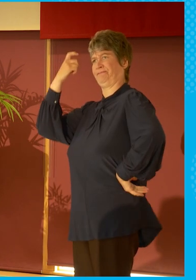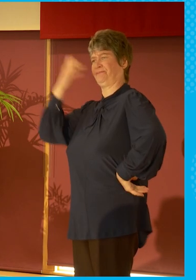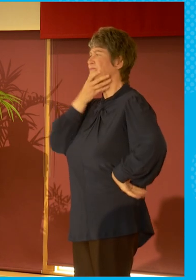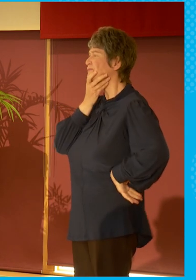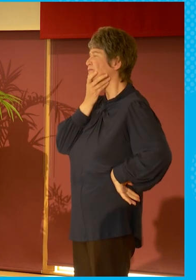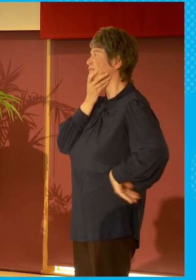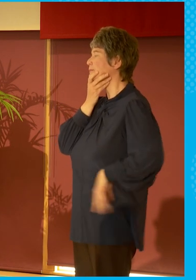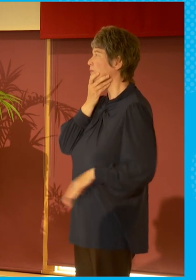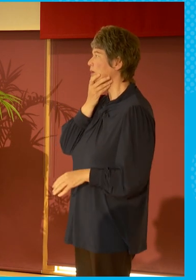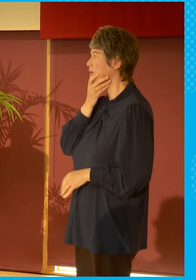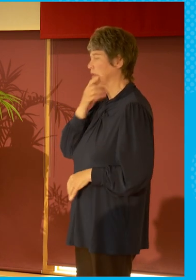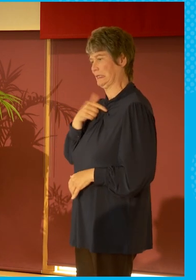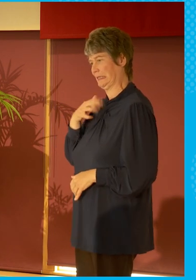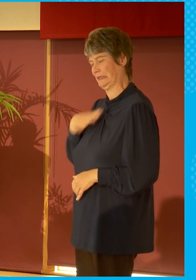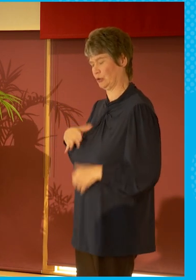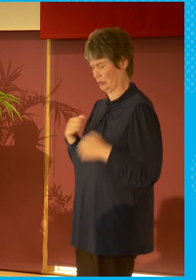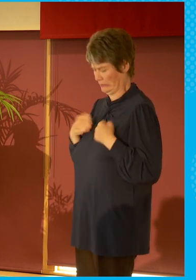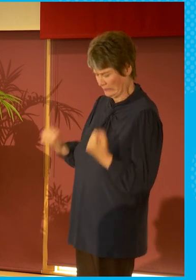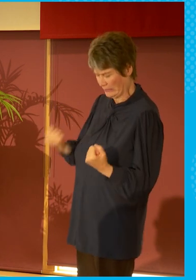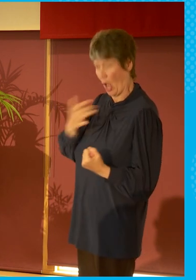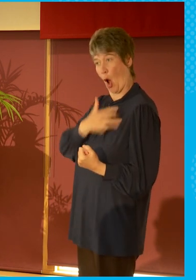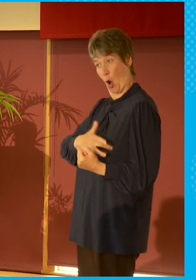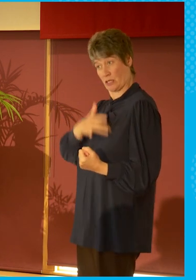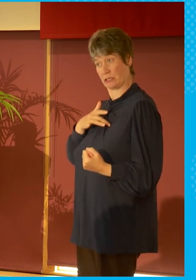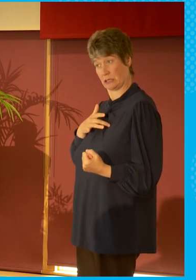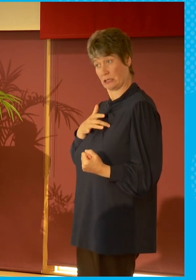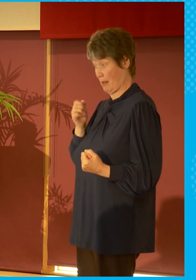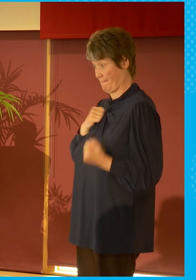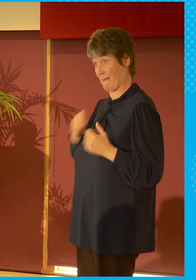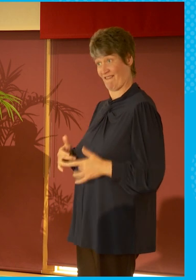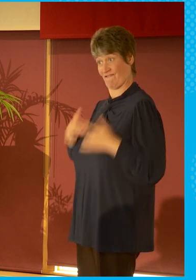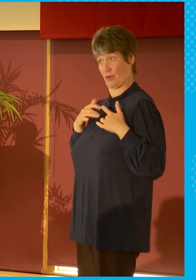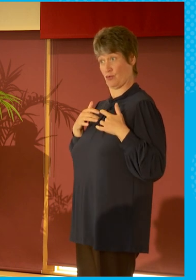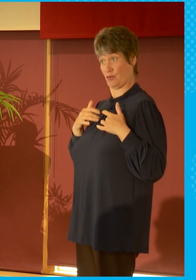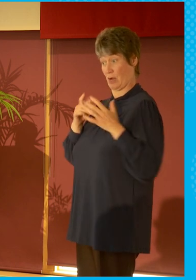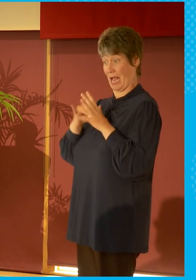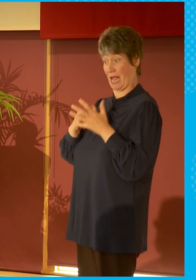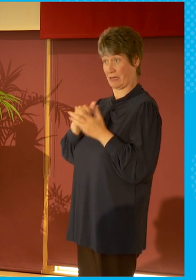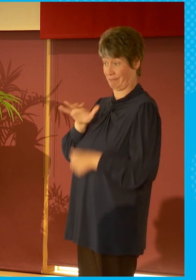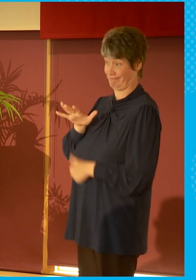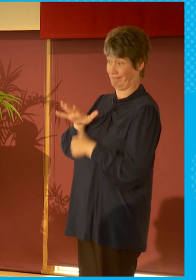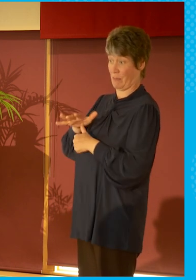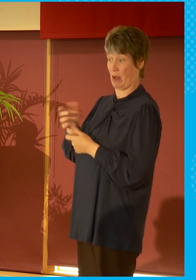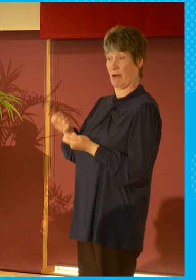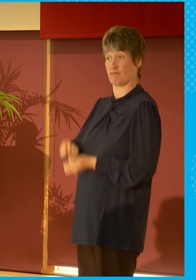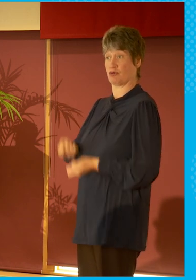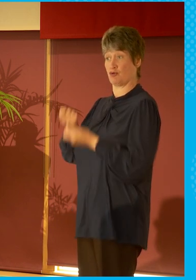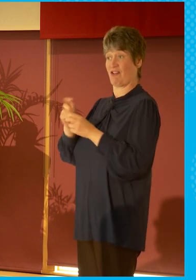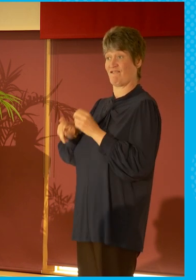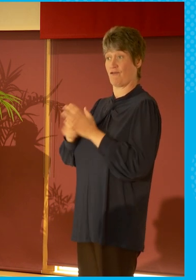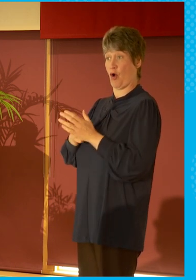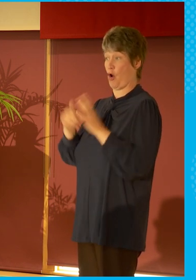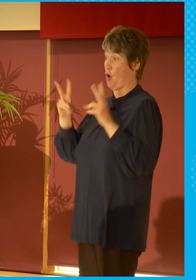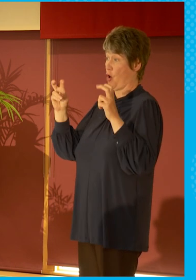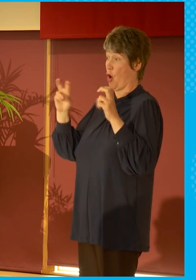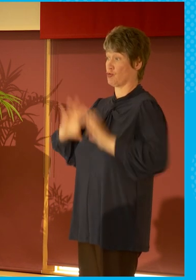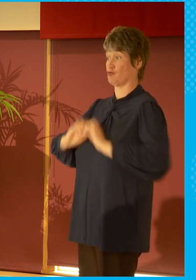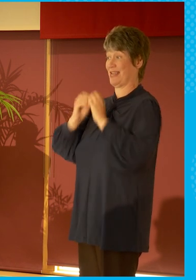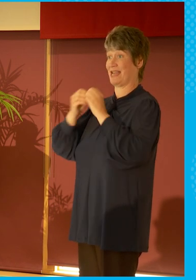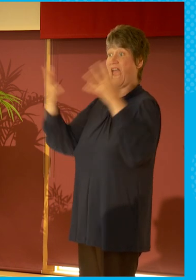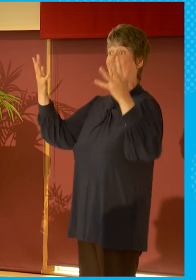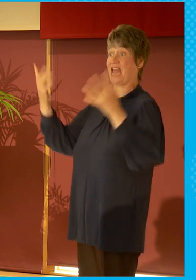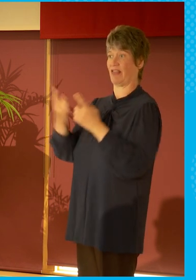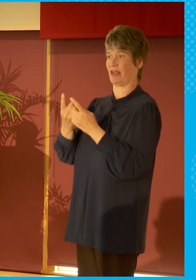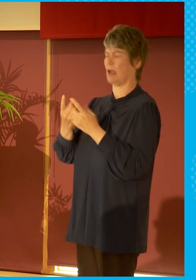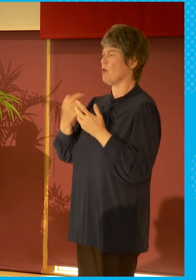honest, in my view as a exec producer for Create Anything, so we have